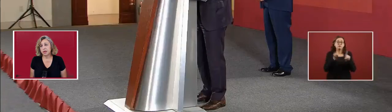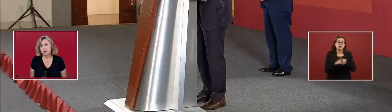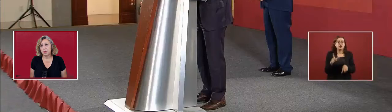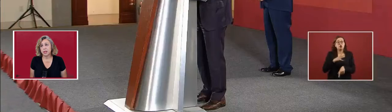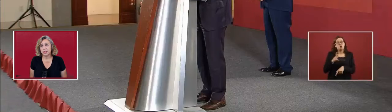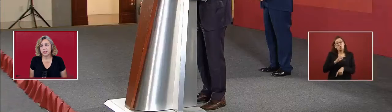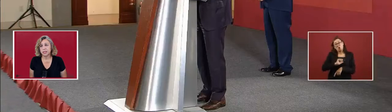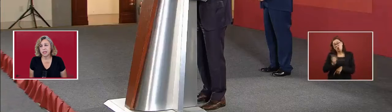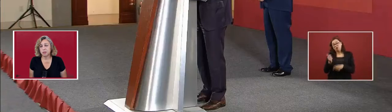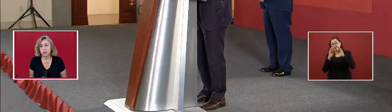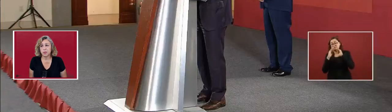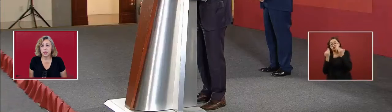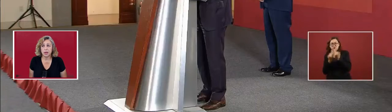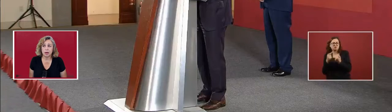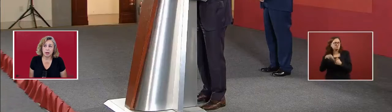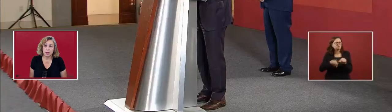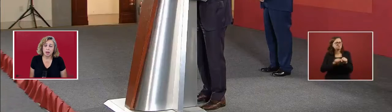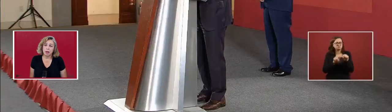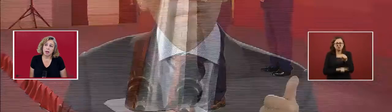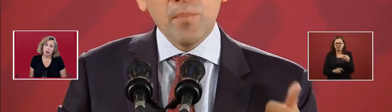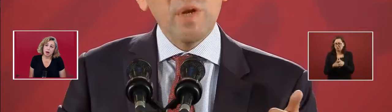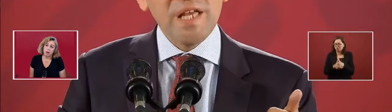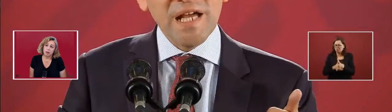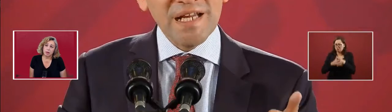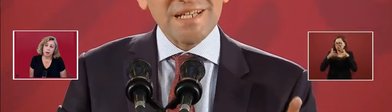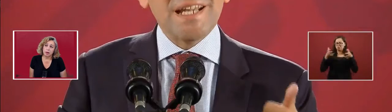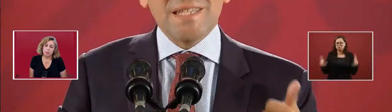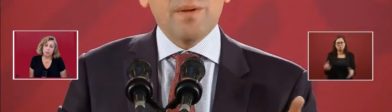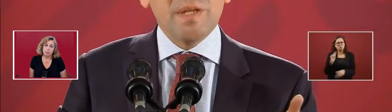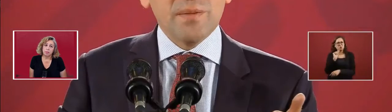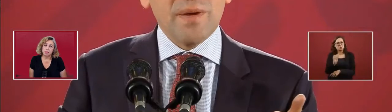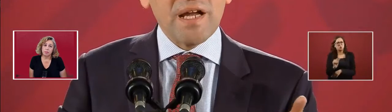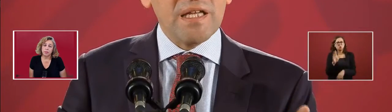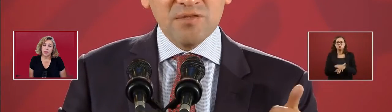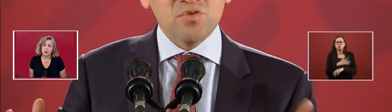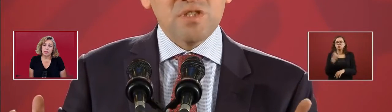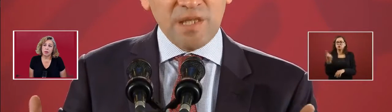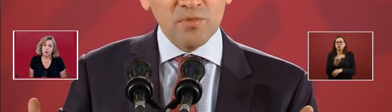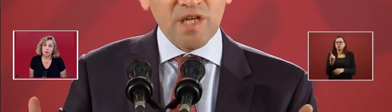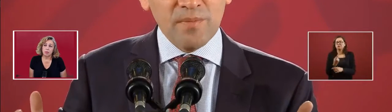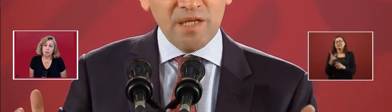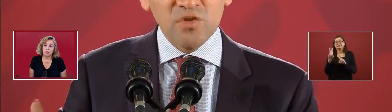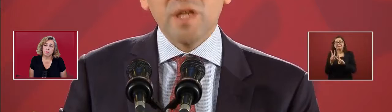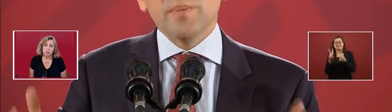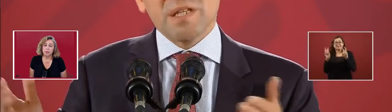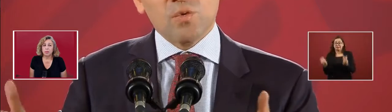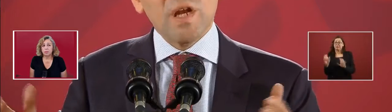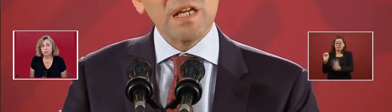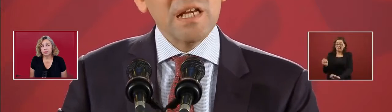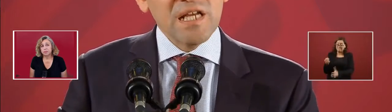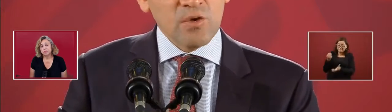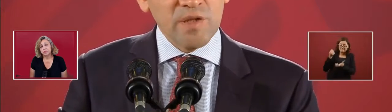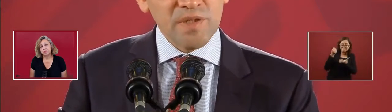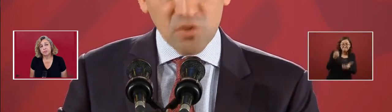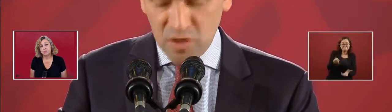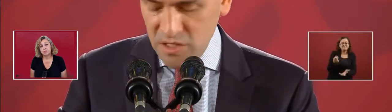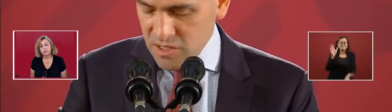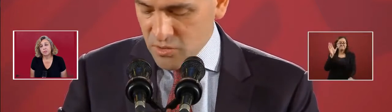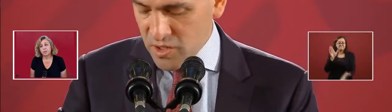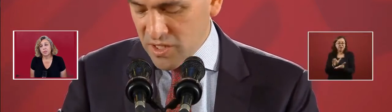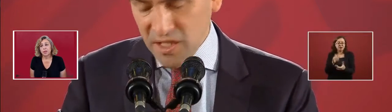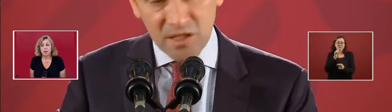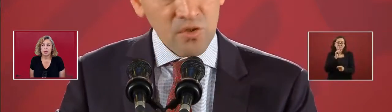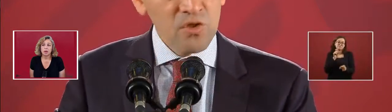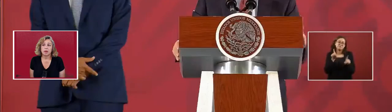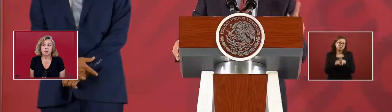There's other politics that explain why the... lot public, relatively low. And that's what we're changing, and in particular, with the investment in